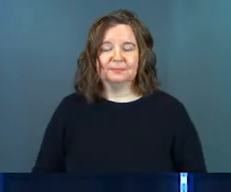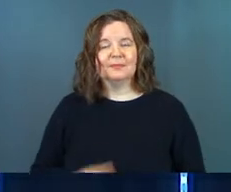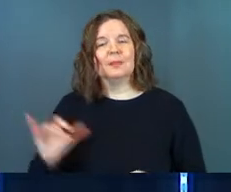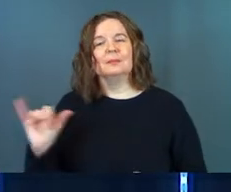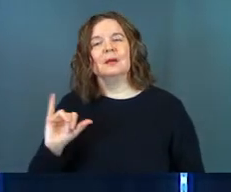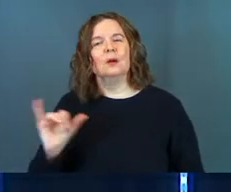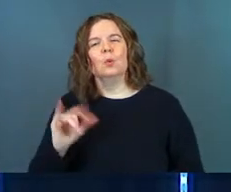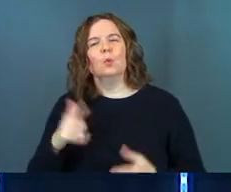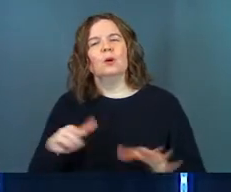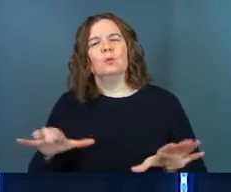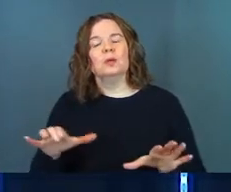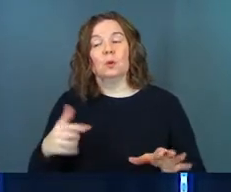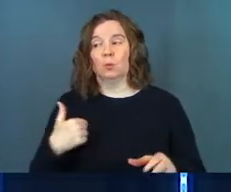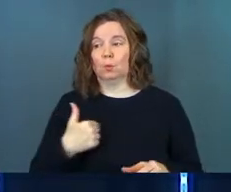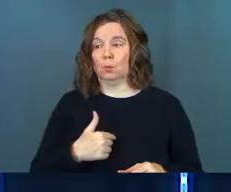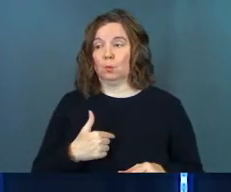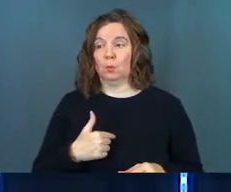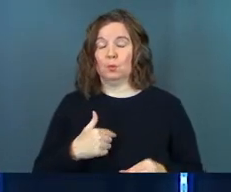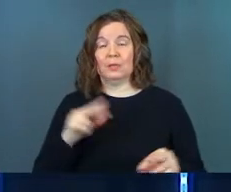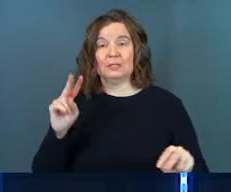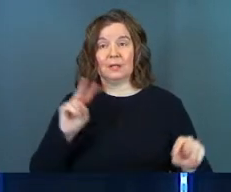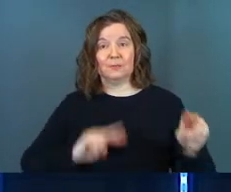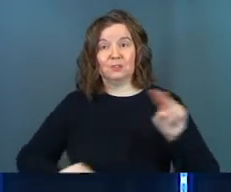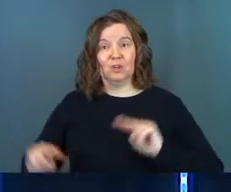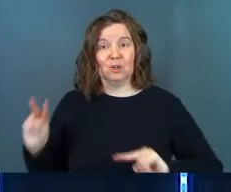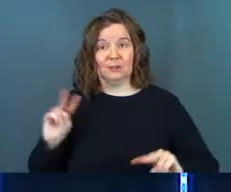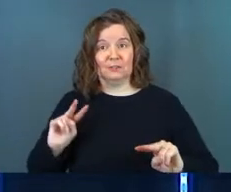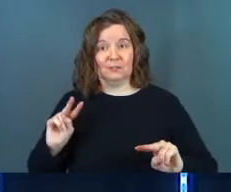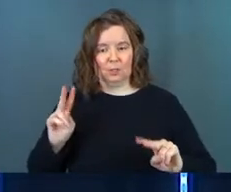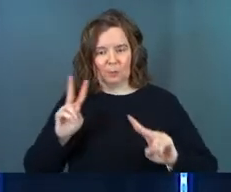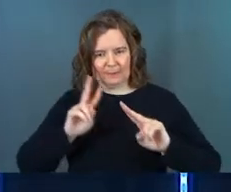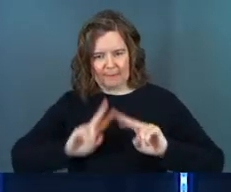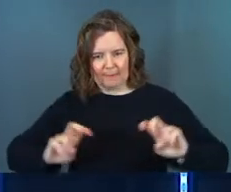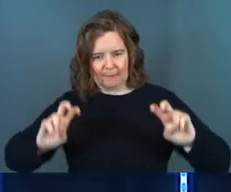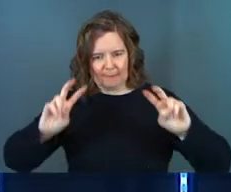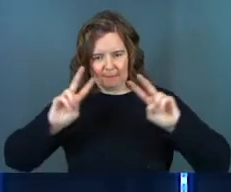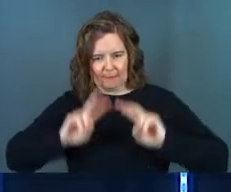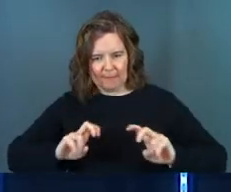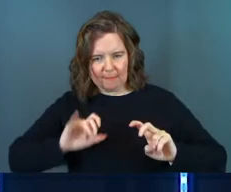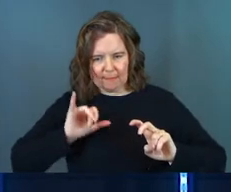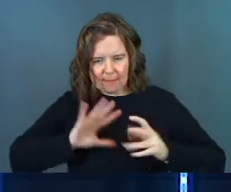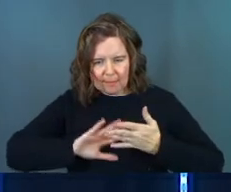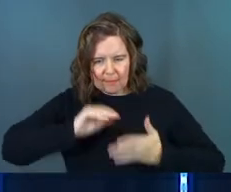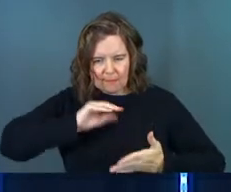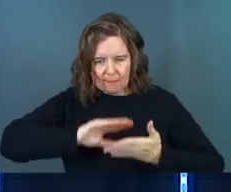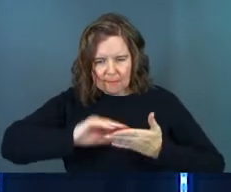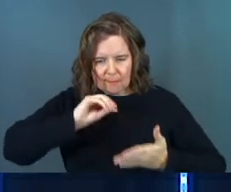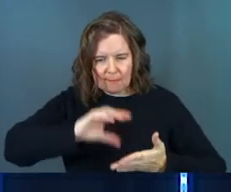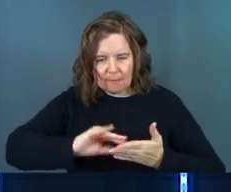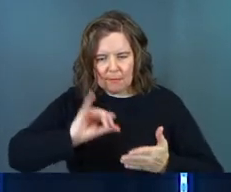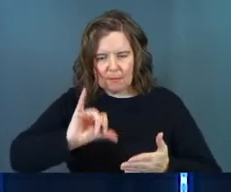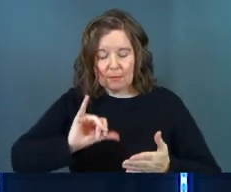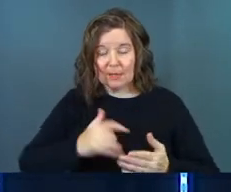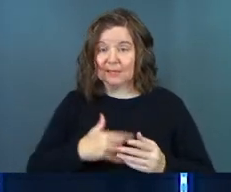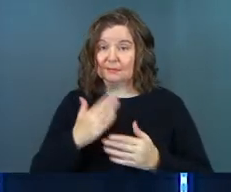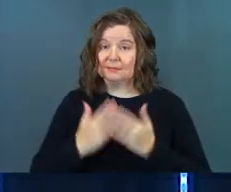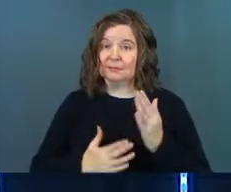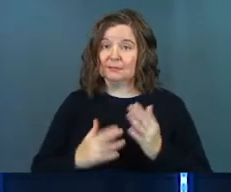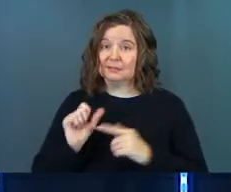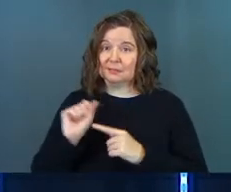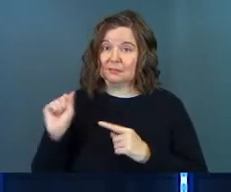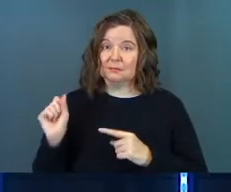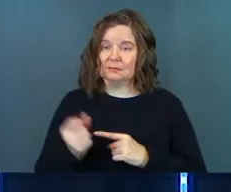It's like, what have we done? Well, we have observed, we've analyzed, and we've learned. And we've learned even in certain